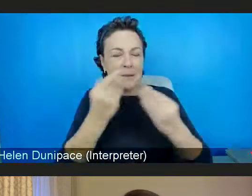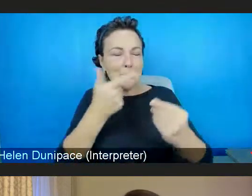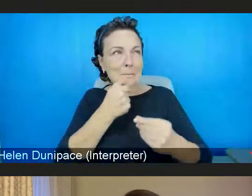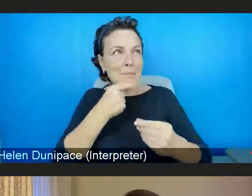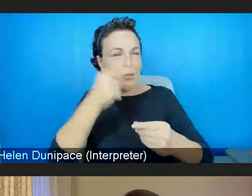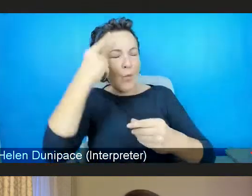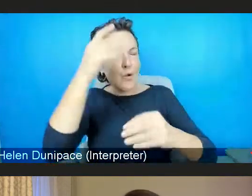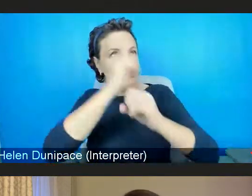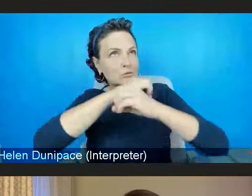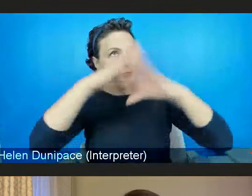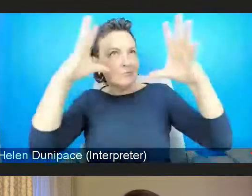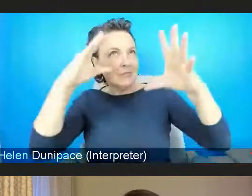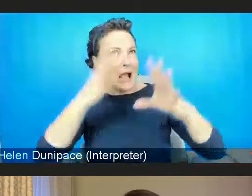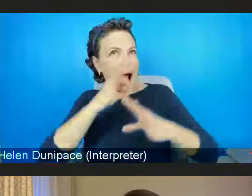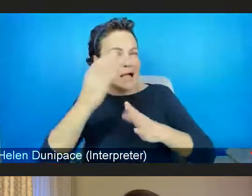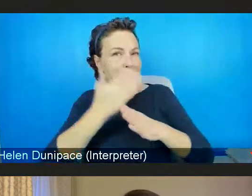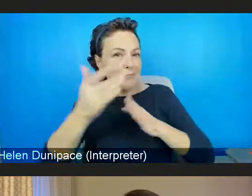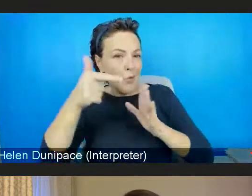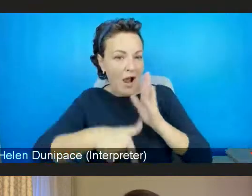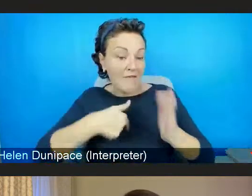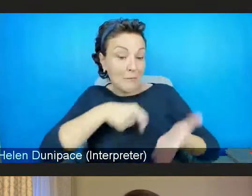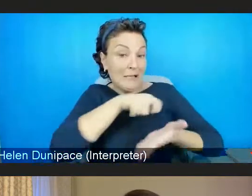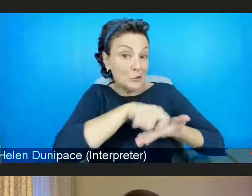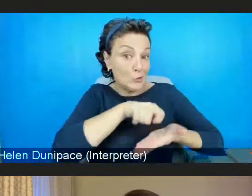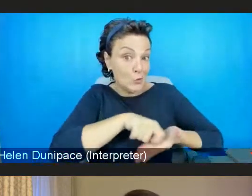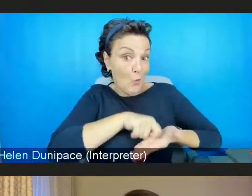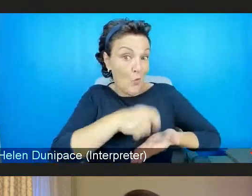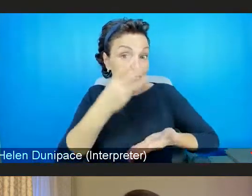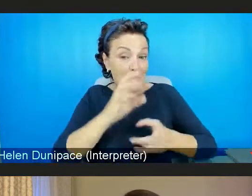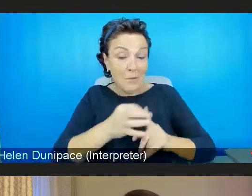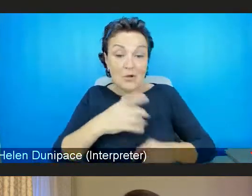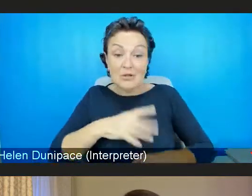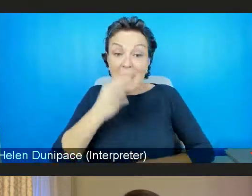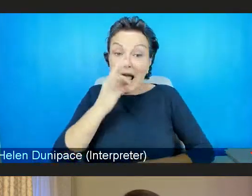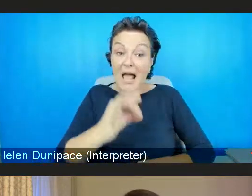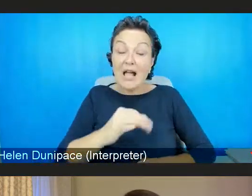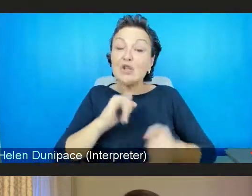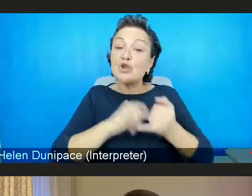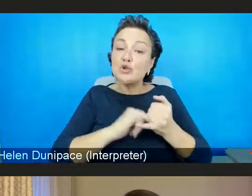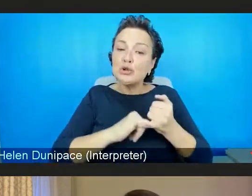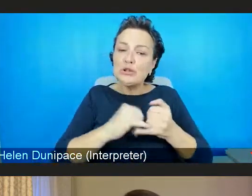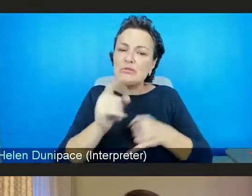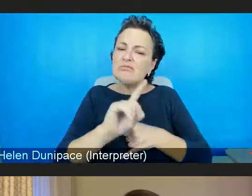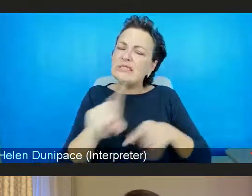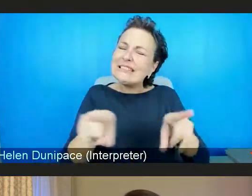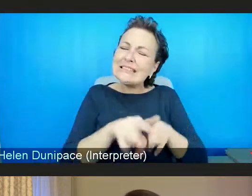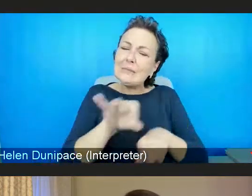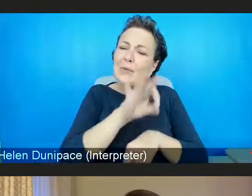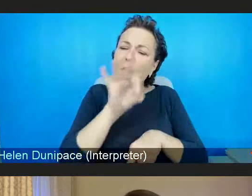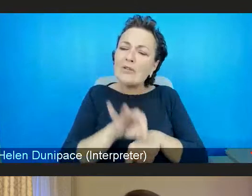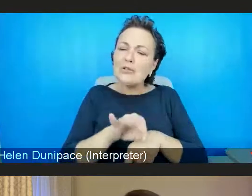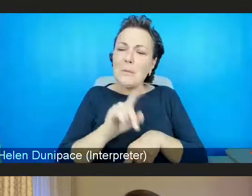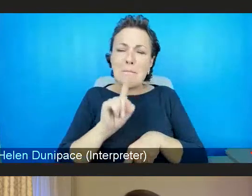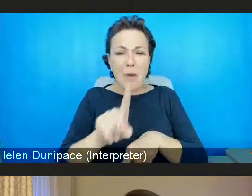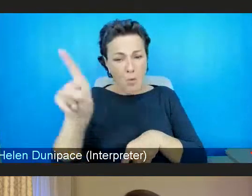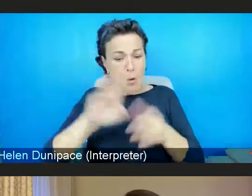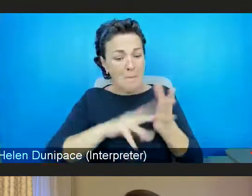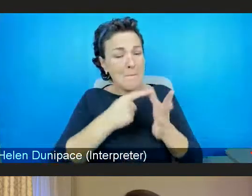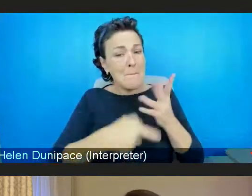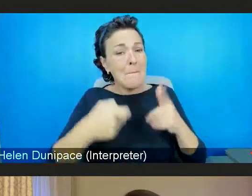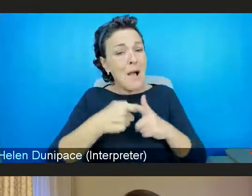points. And I've made a note of them and I want to come to Shruti now and put the same question. Shruti, mean, like Mark has done,